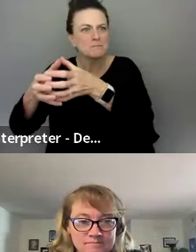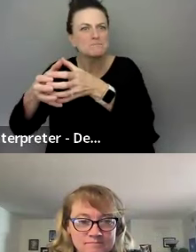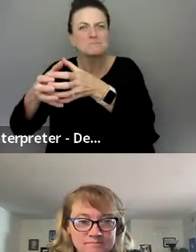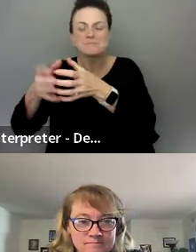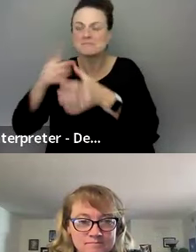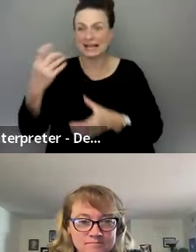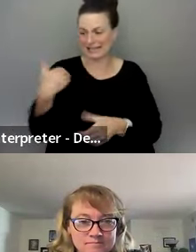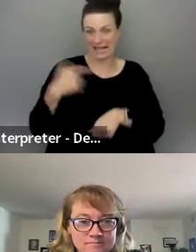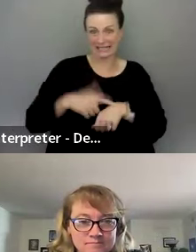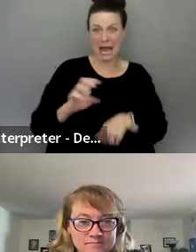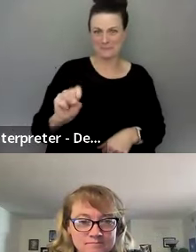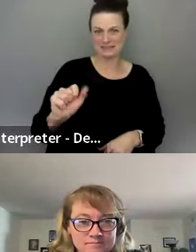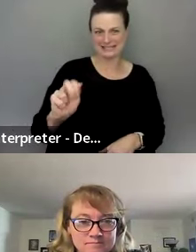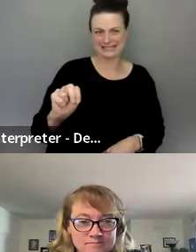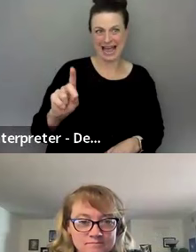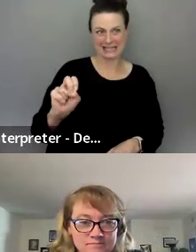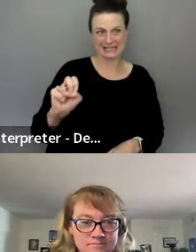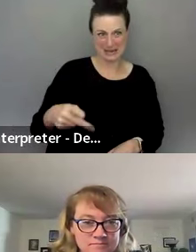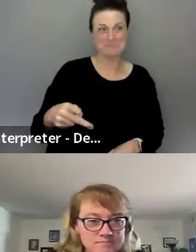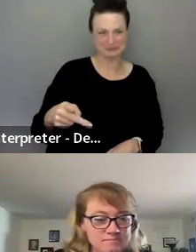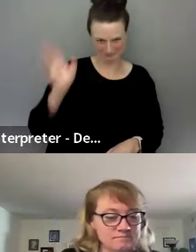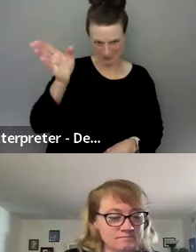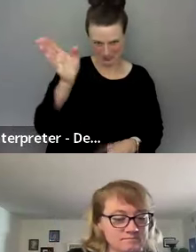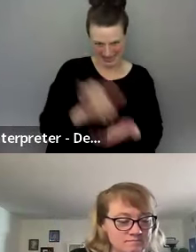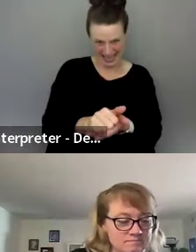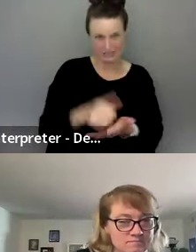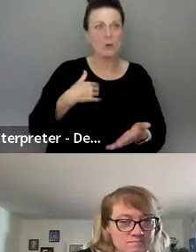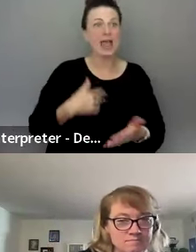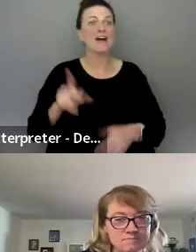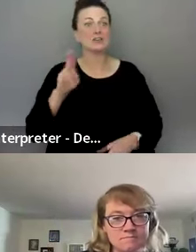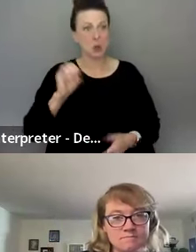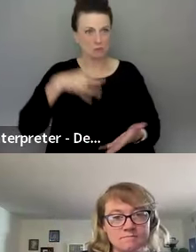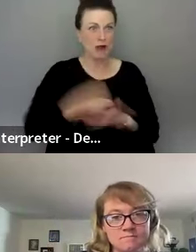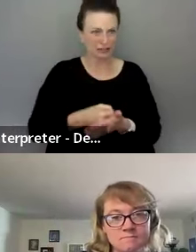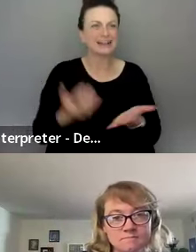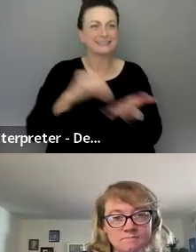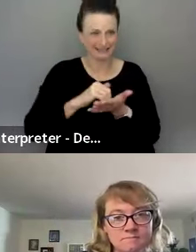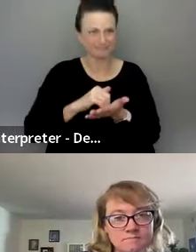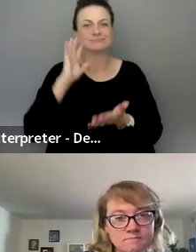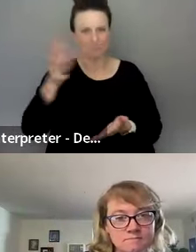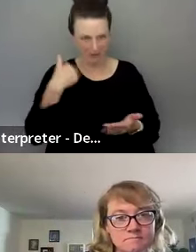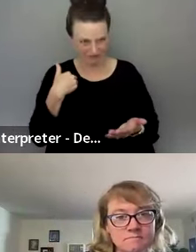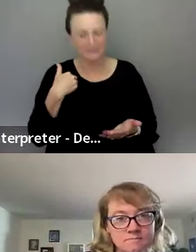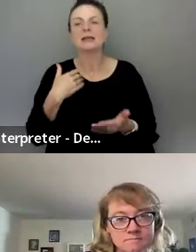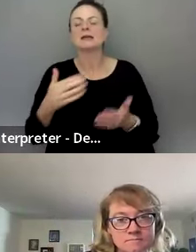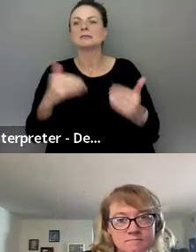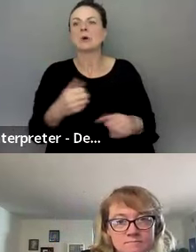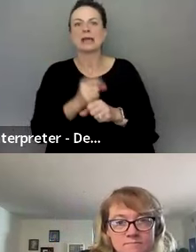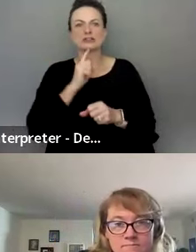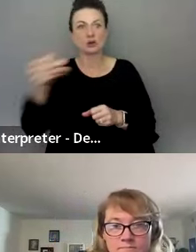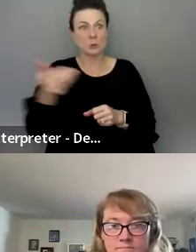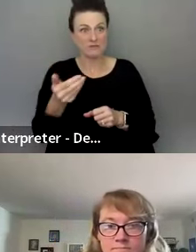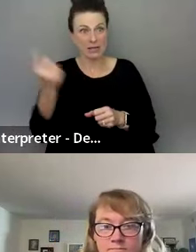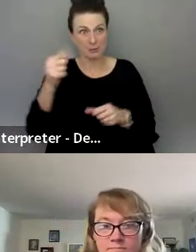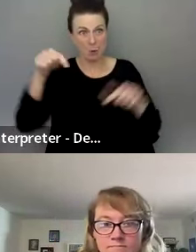time Sandeep had it. But yeah, so we have Cube Crush again. And I wanted to make sure as well to invite someone